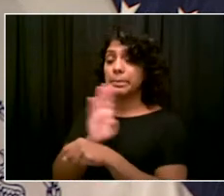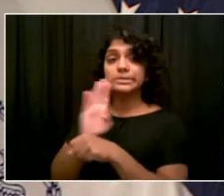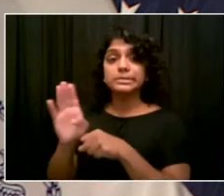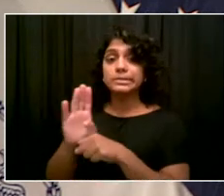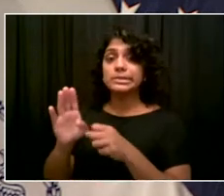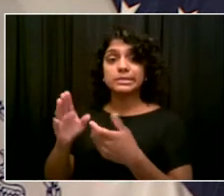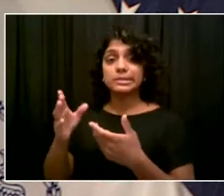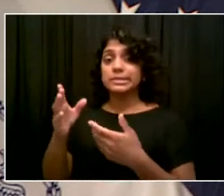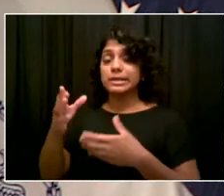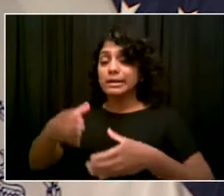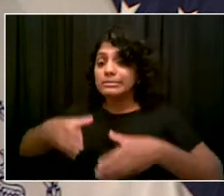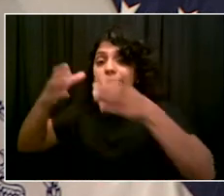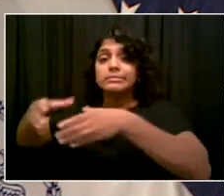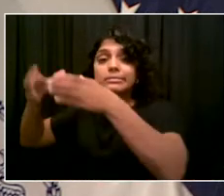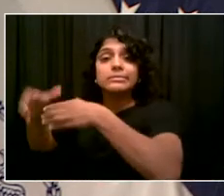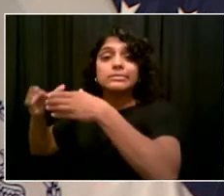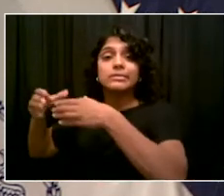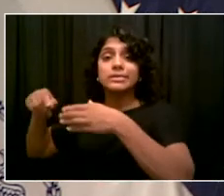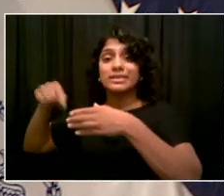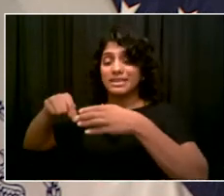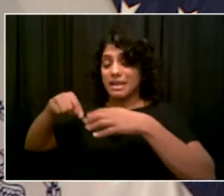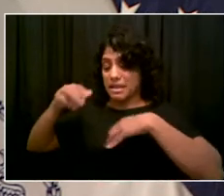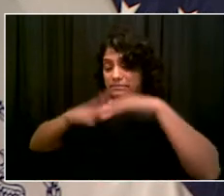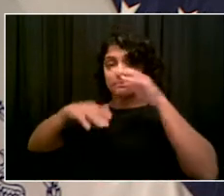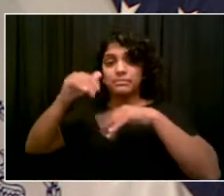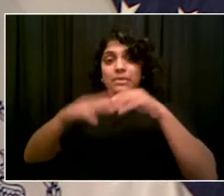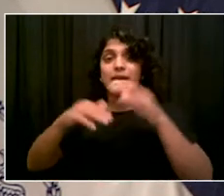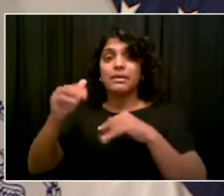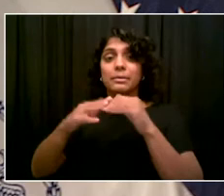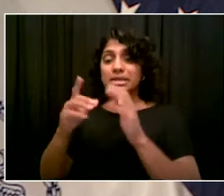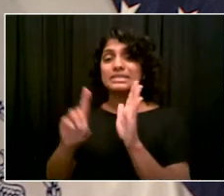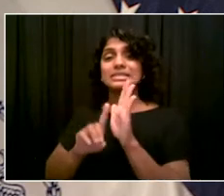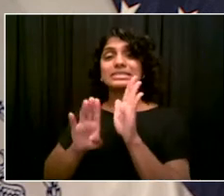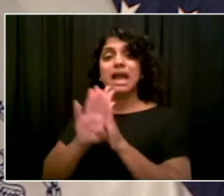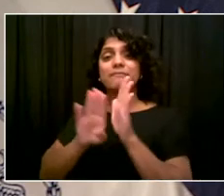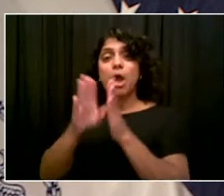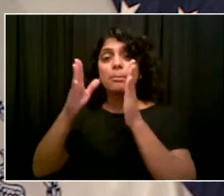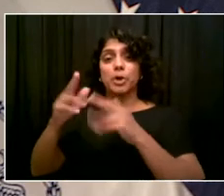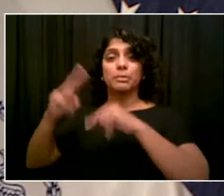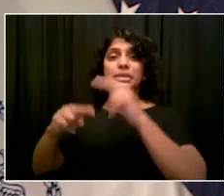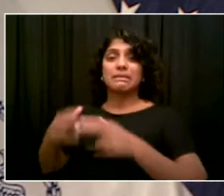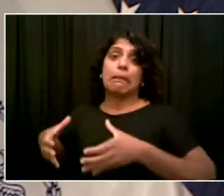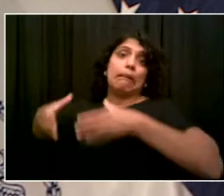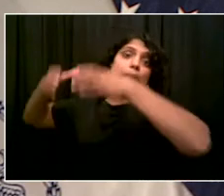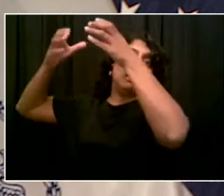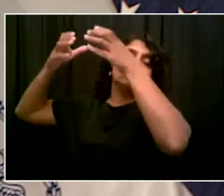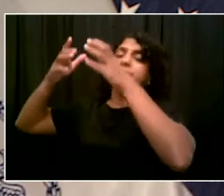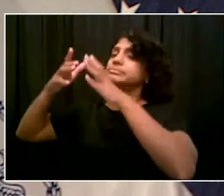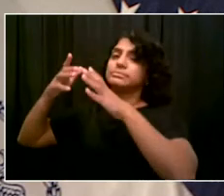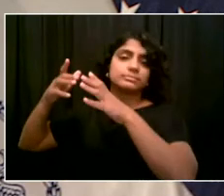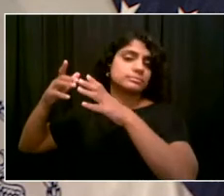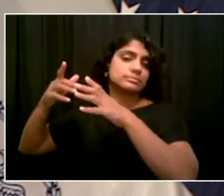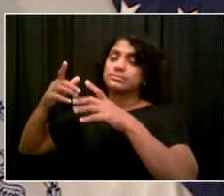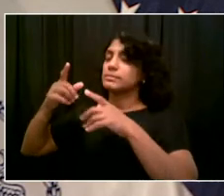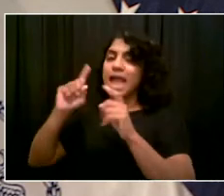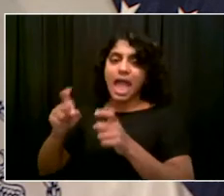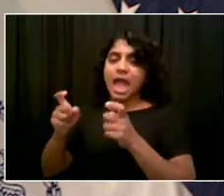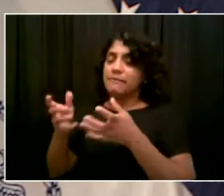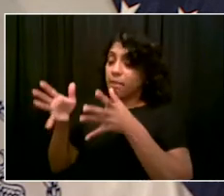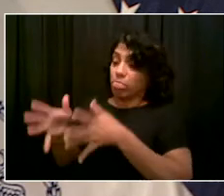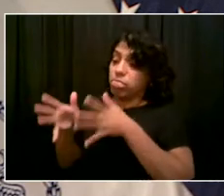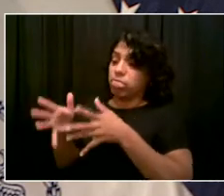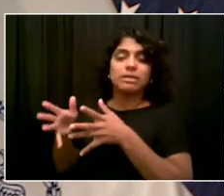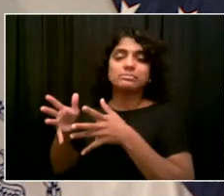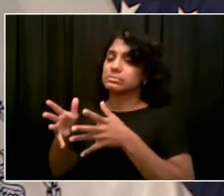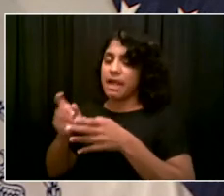was over, they were entirely wrong. People are, you know, staking their claim here like never before. And a lot of people are coming here to live, coming back, et cetera.